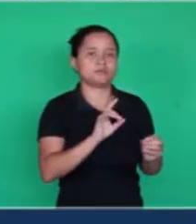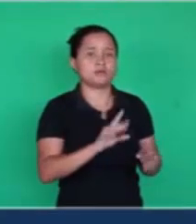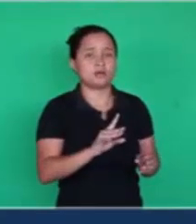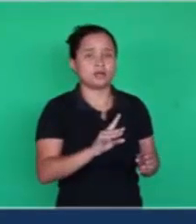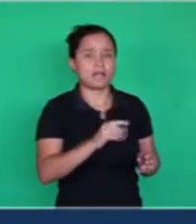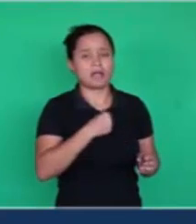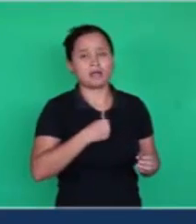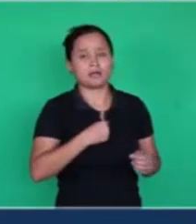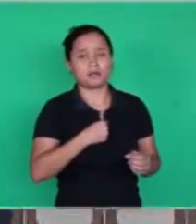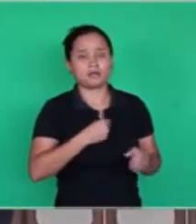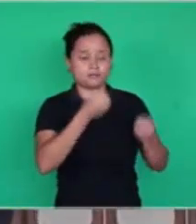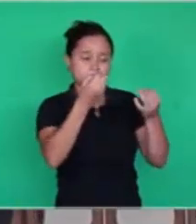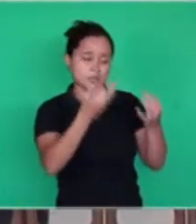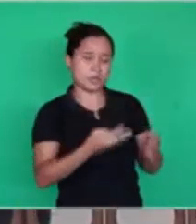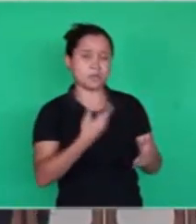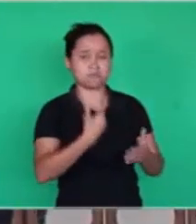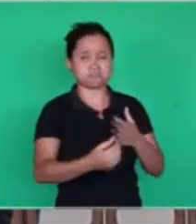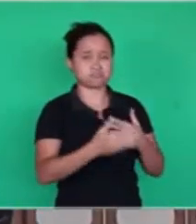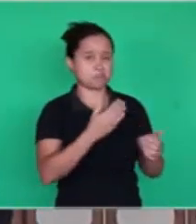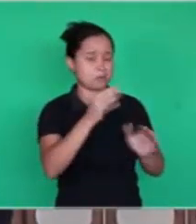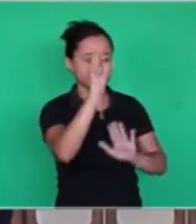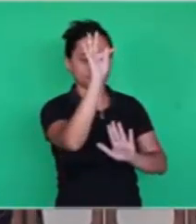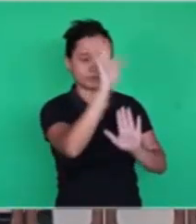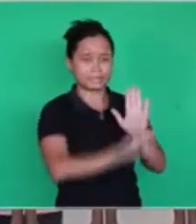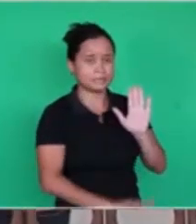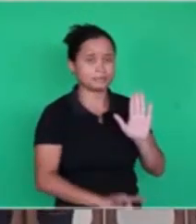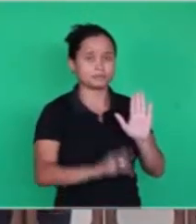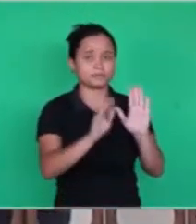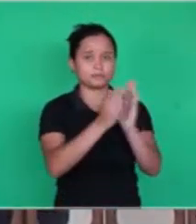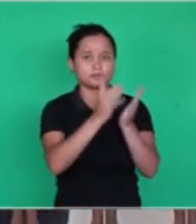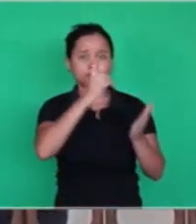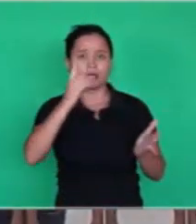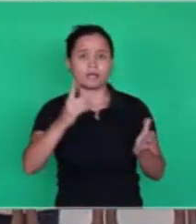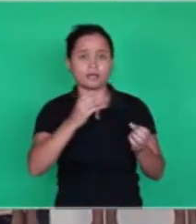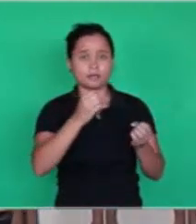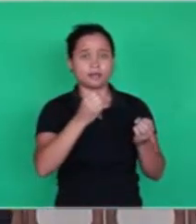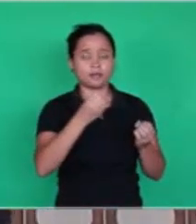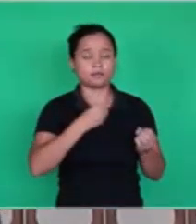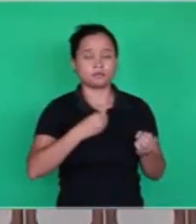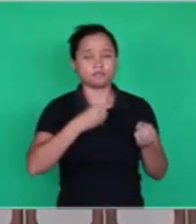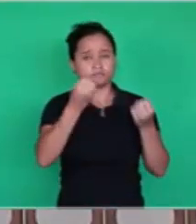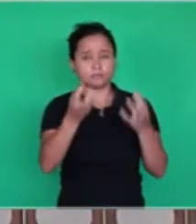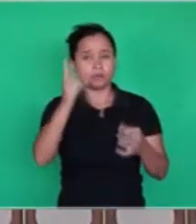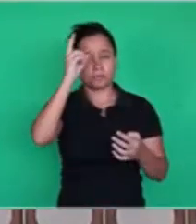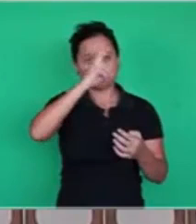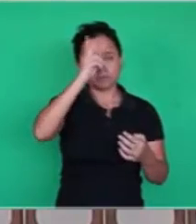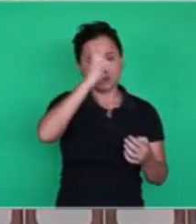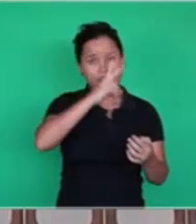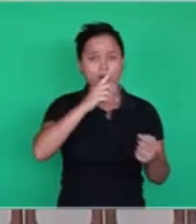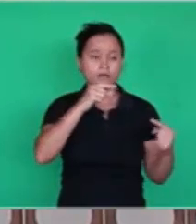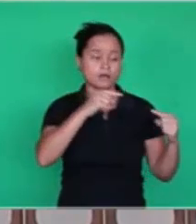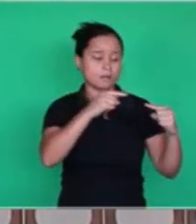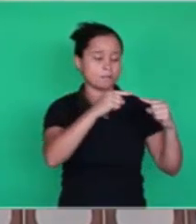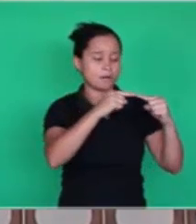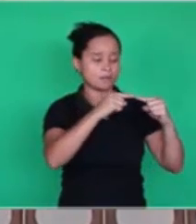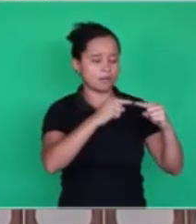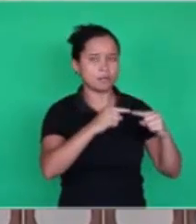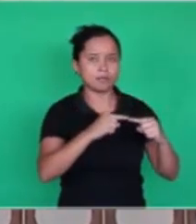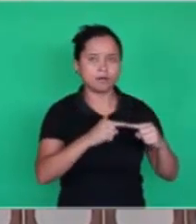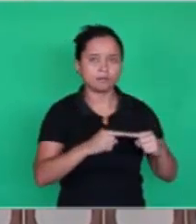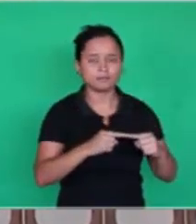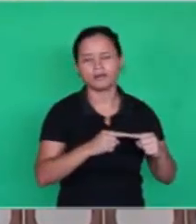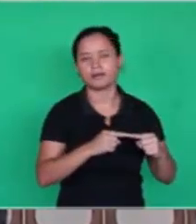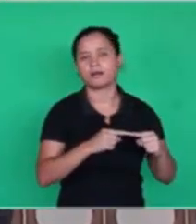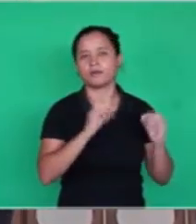in the biblical text. It's great. I can tell a story and say that something, it goes well with something else. What's